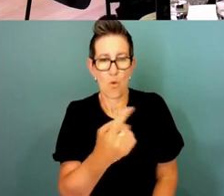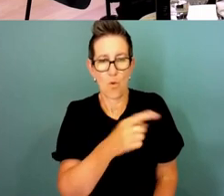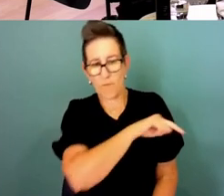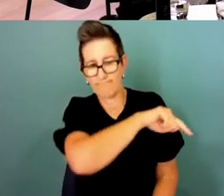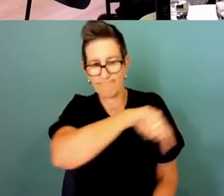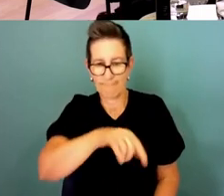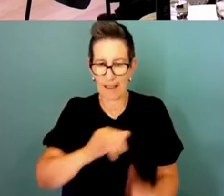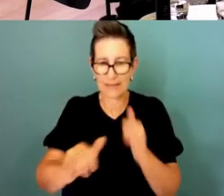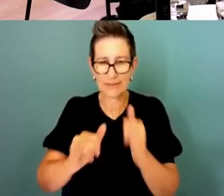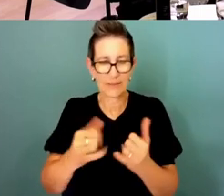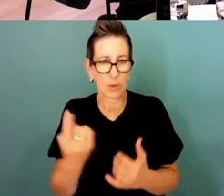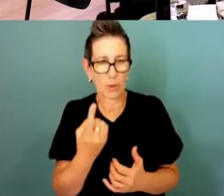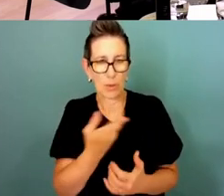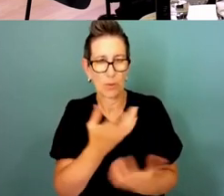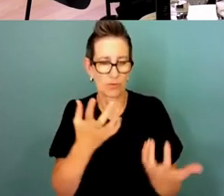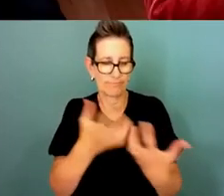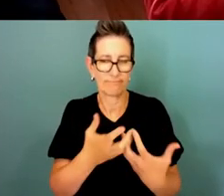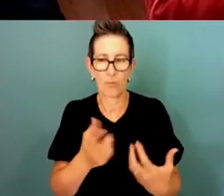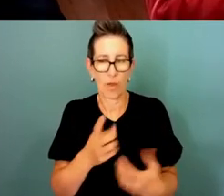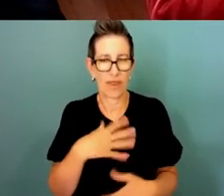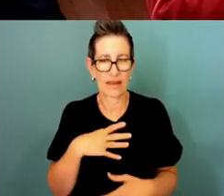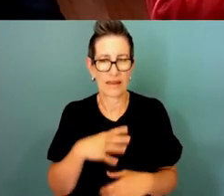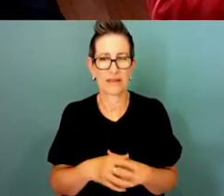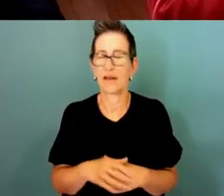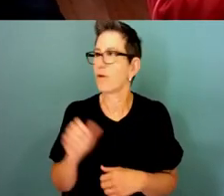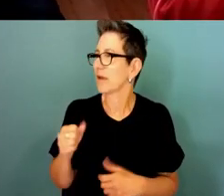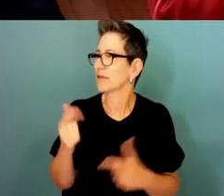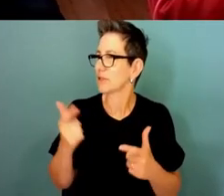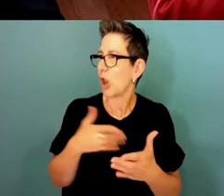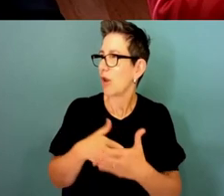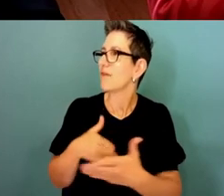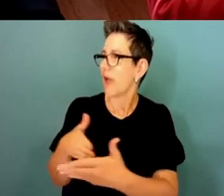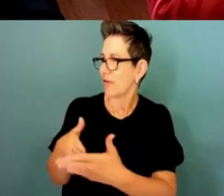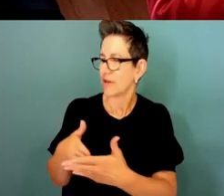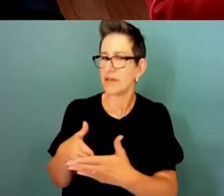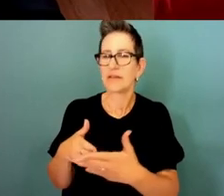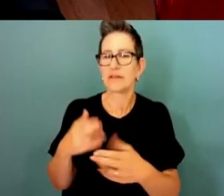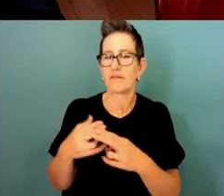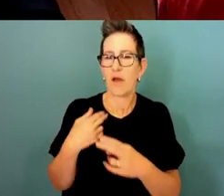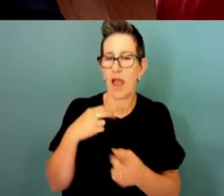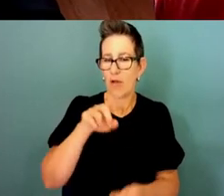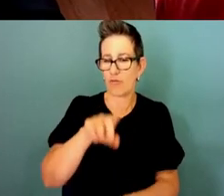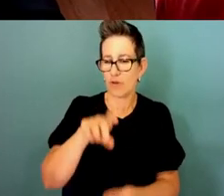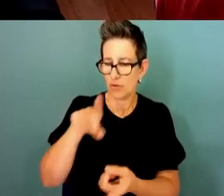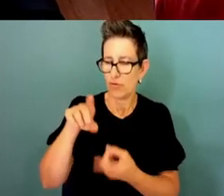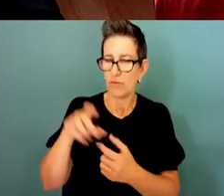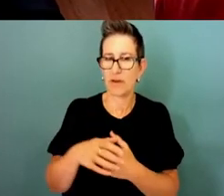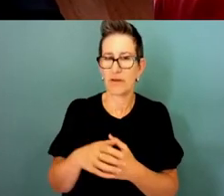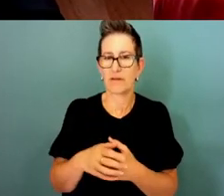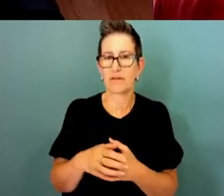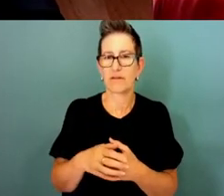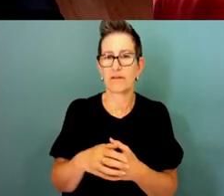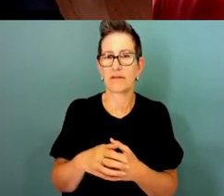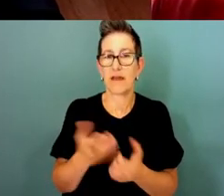there's obviously a lot of barriers in our recruitment practices right through from the way that we